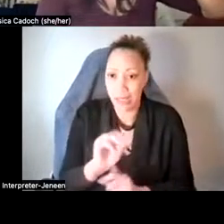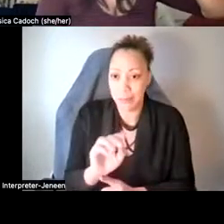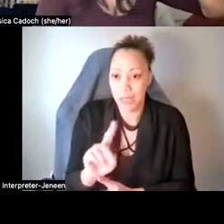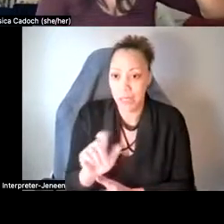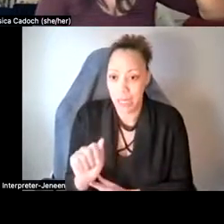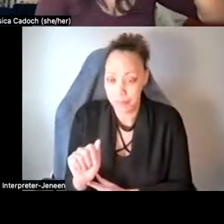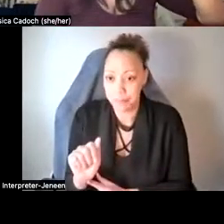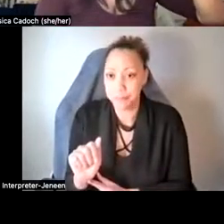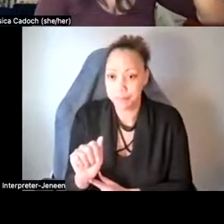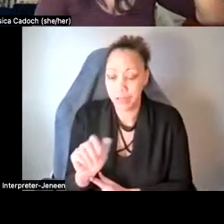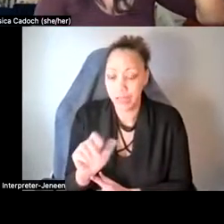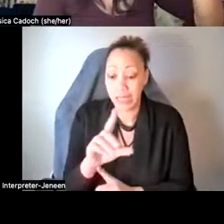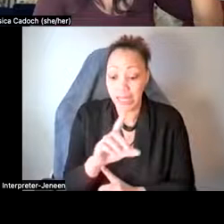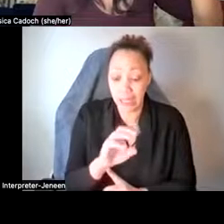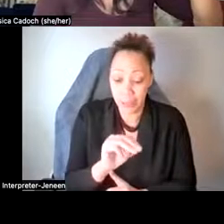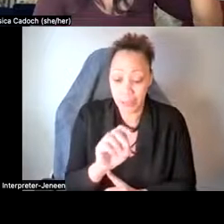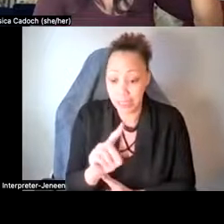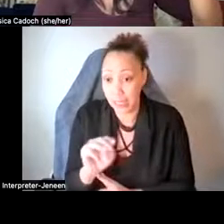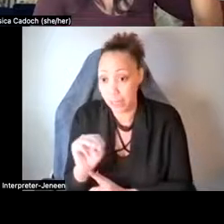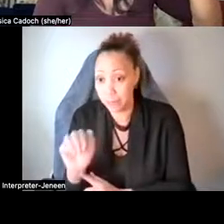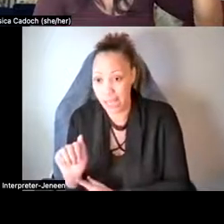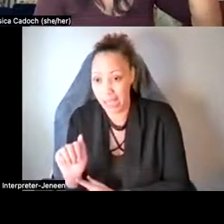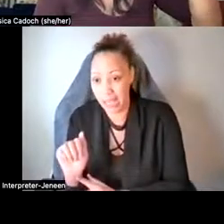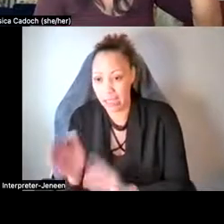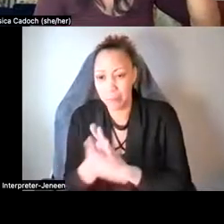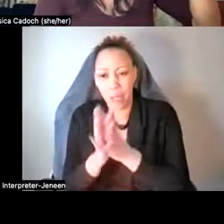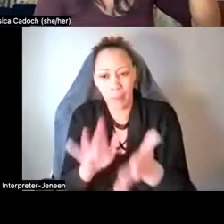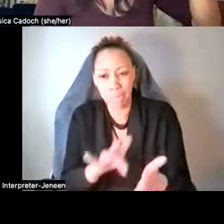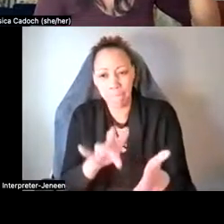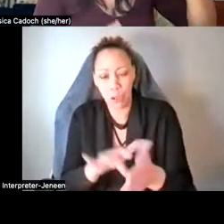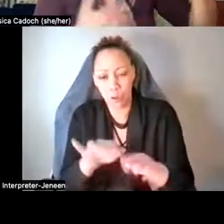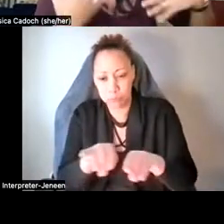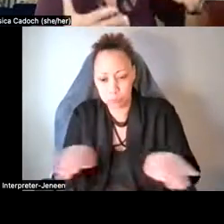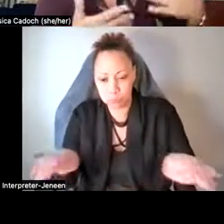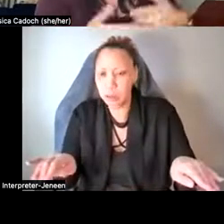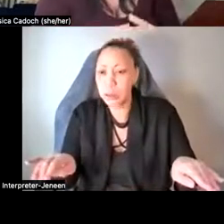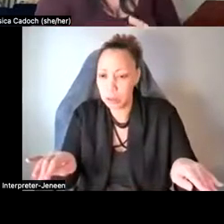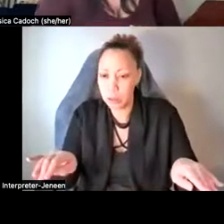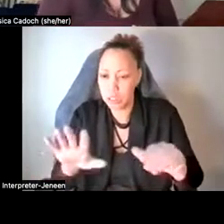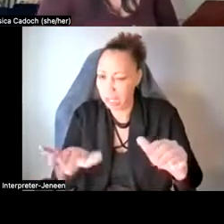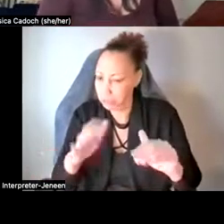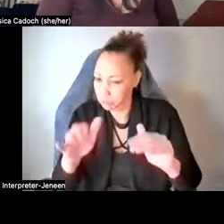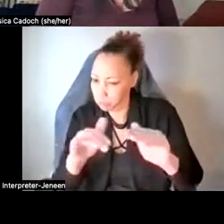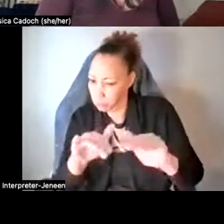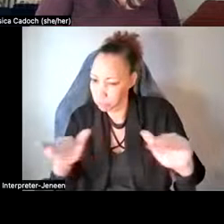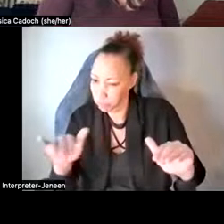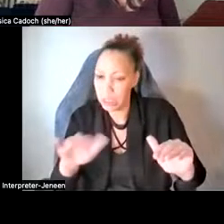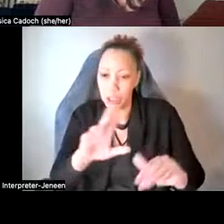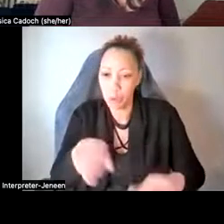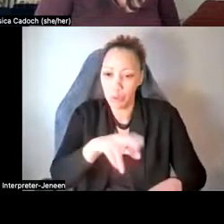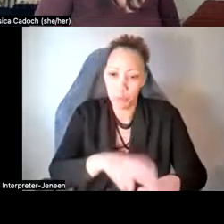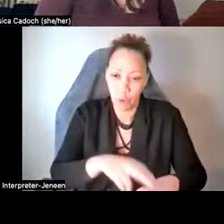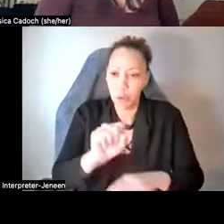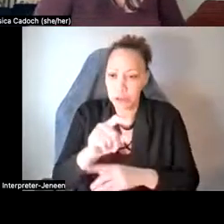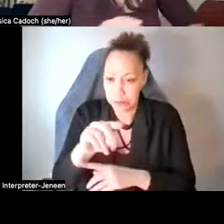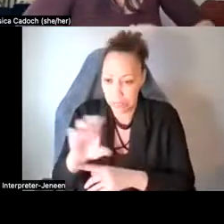homeo, that, like, um, that middle ground for your serotonin to come back to, uh, its regular state. Um, and